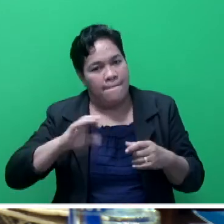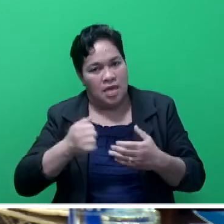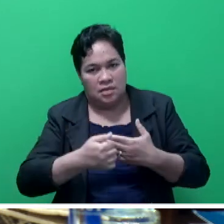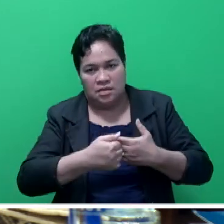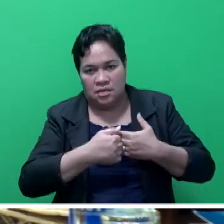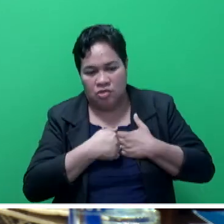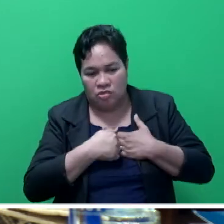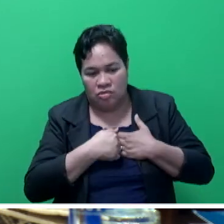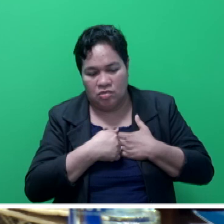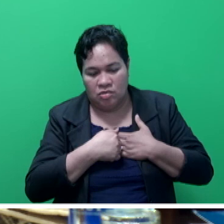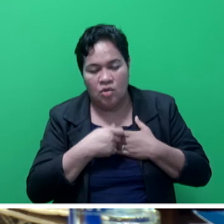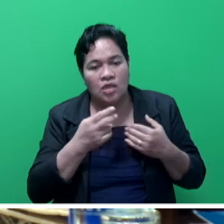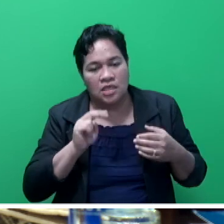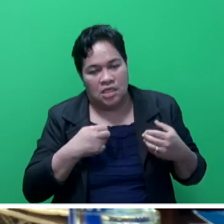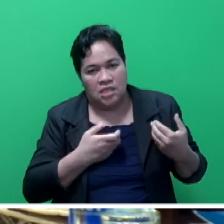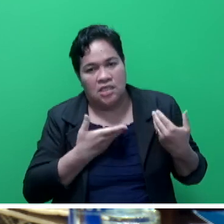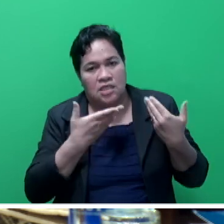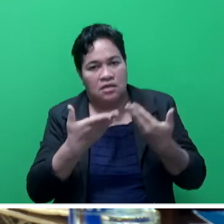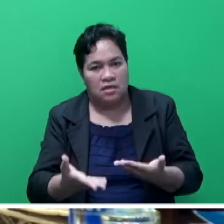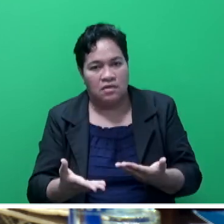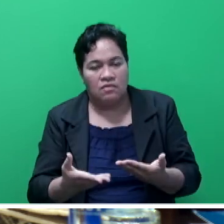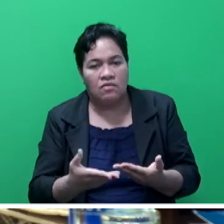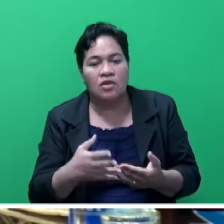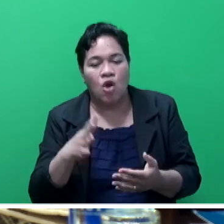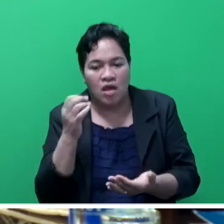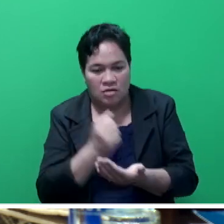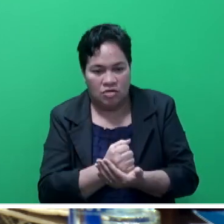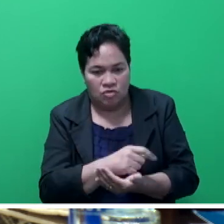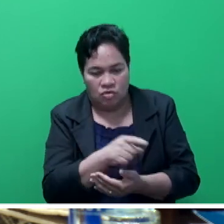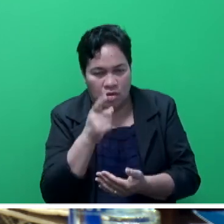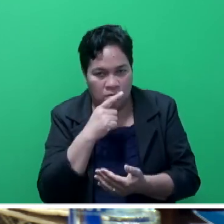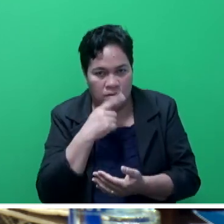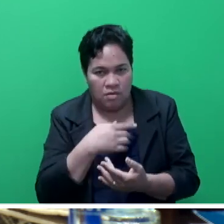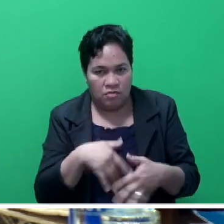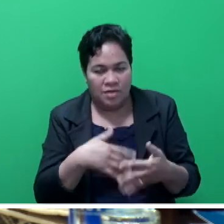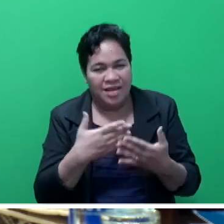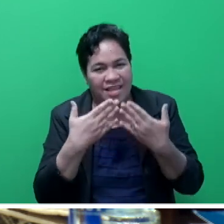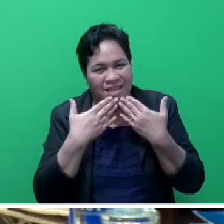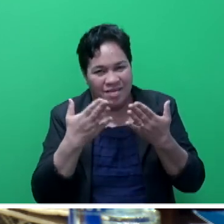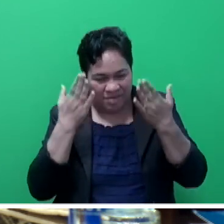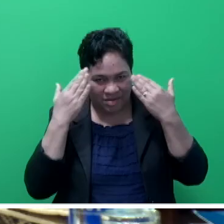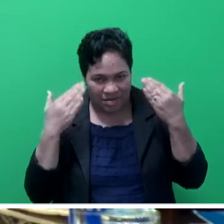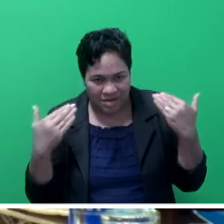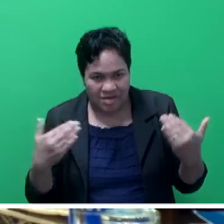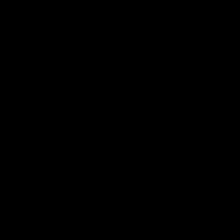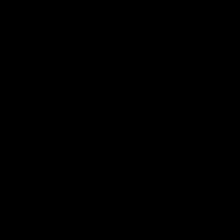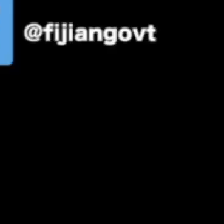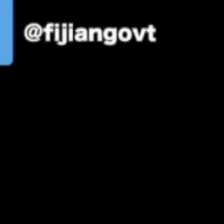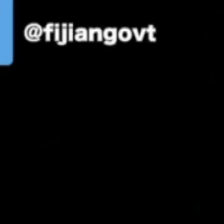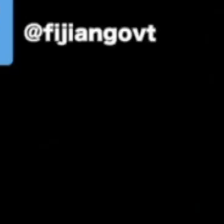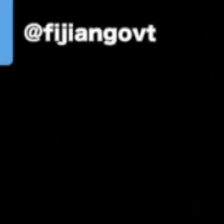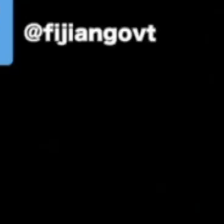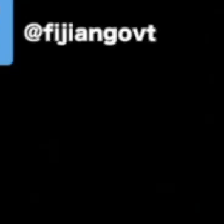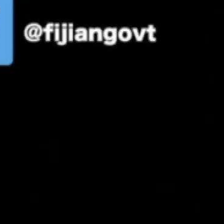and we need to give that assurance to the public. Thank you Mr Speaker Sir. Thank you